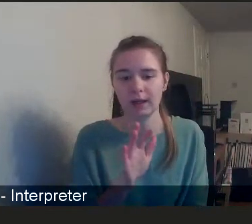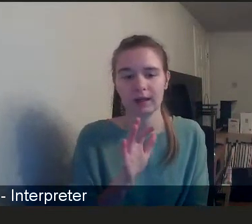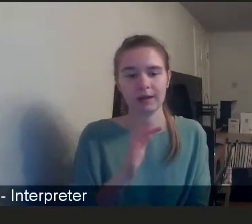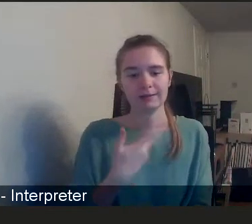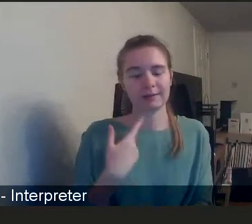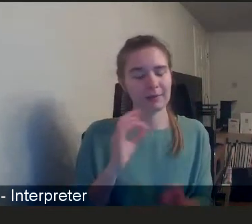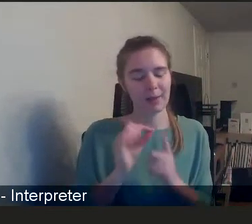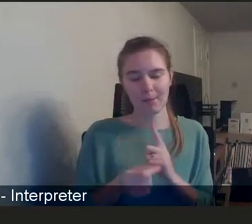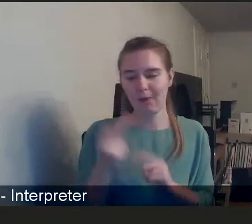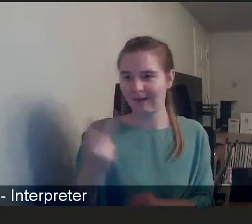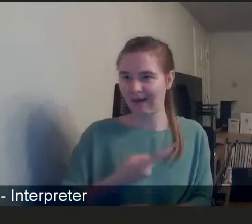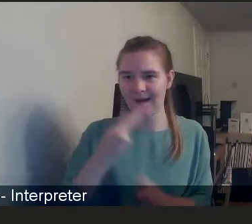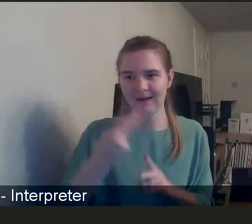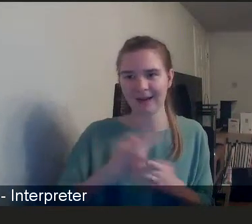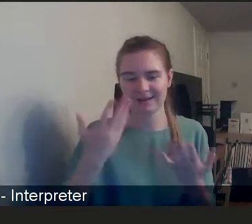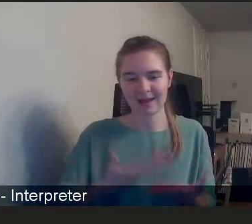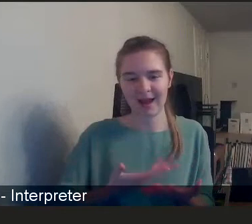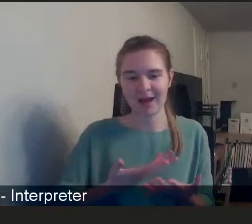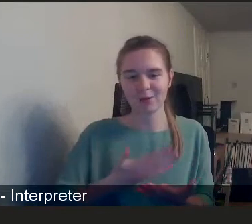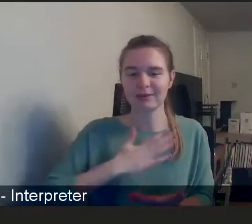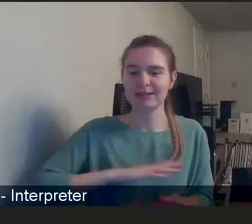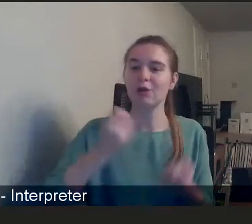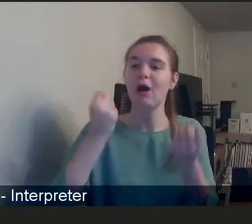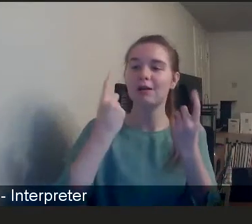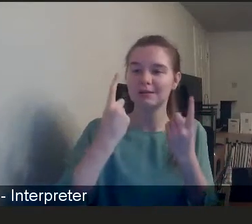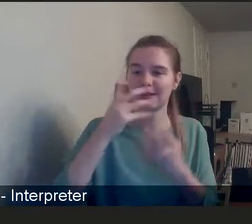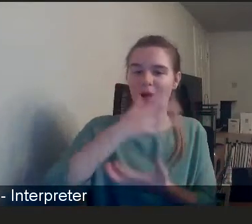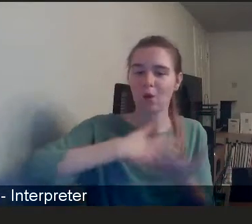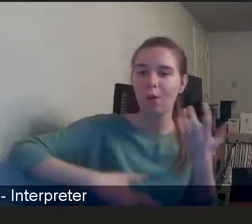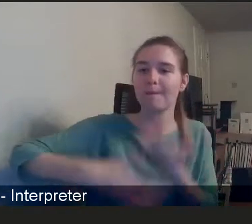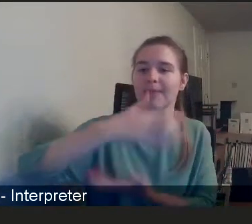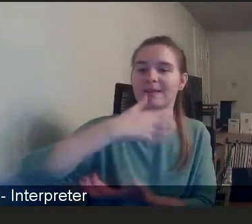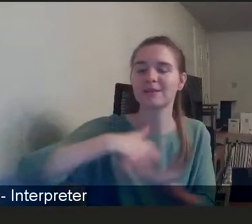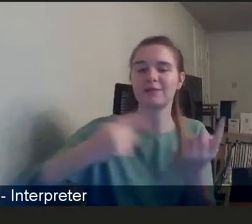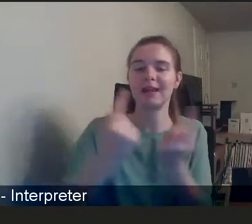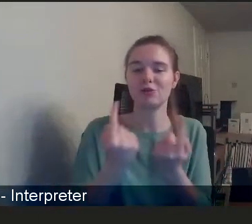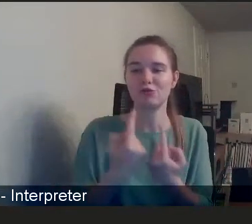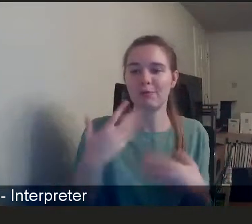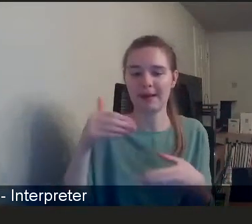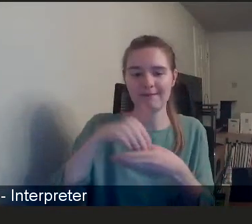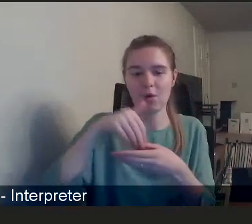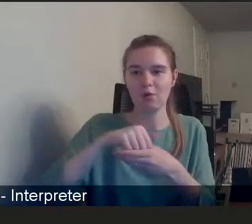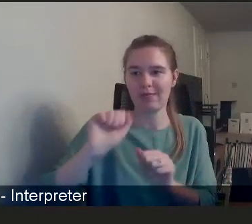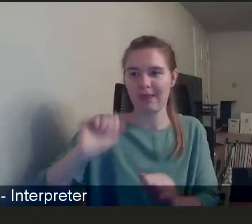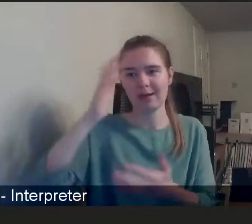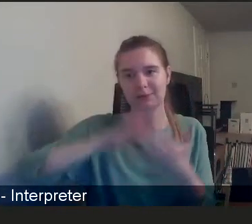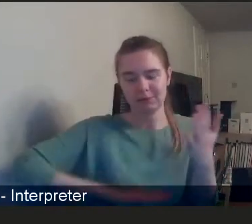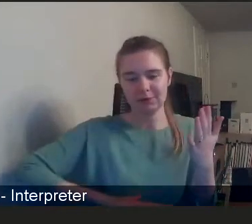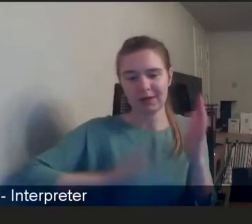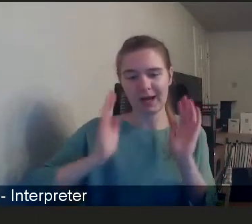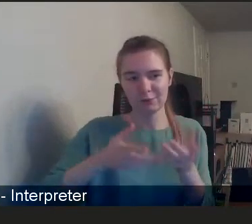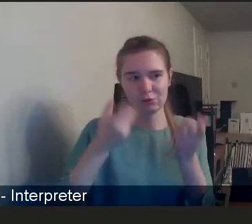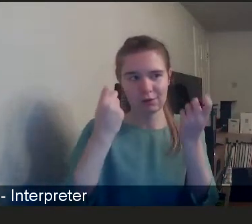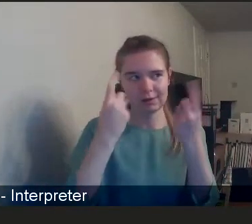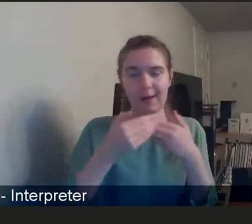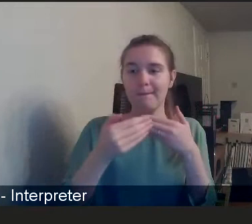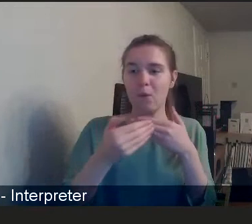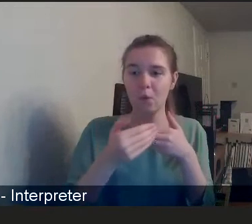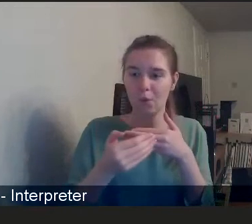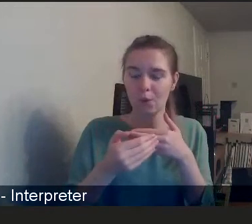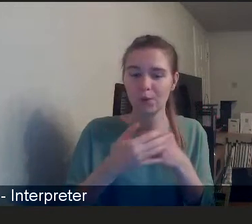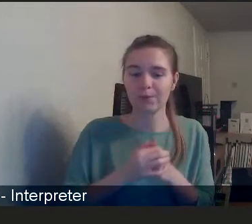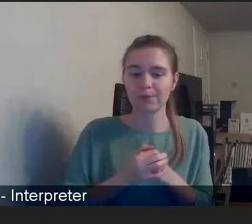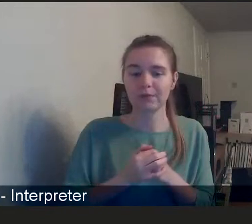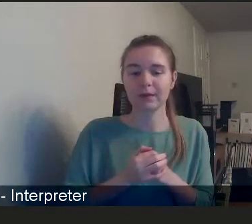point several times, but there is a need to understand the complexity of the issues involved. Um, and the people who